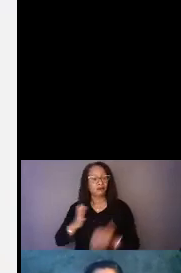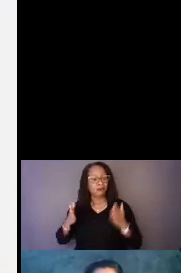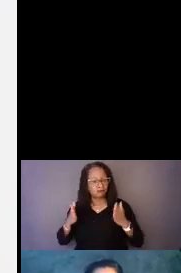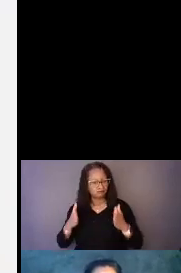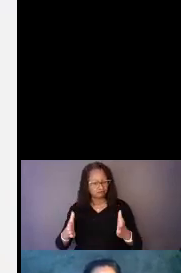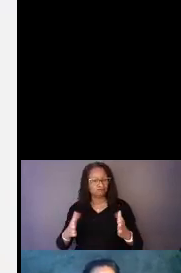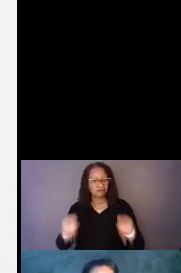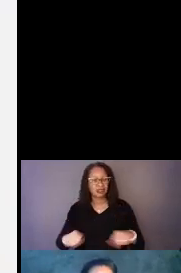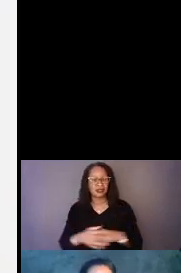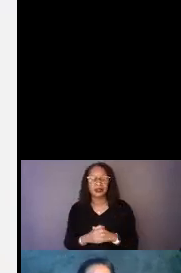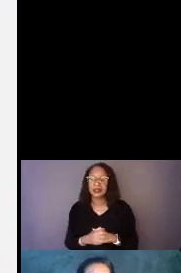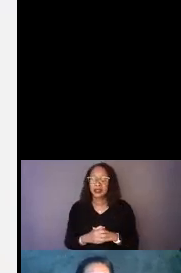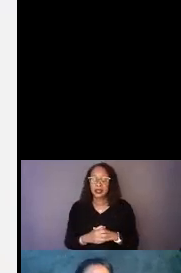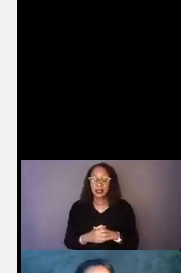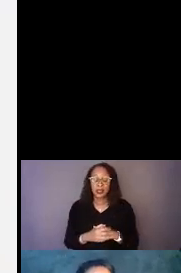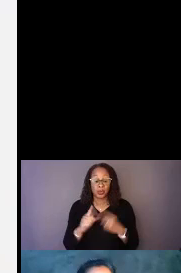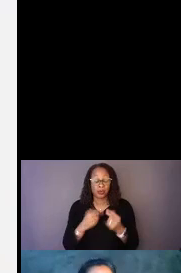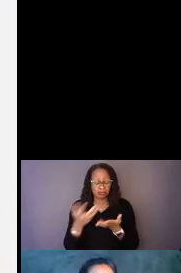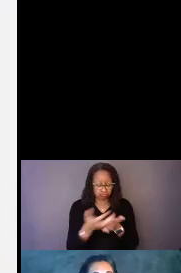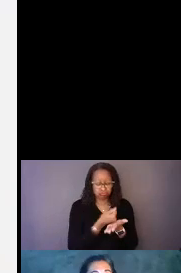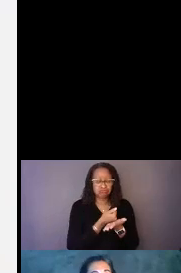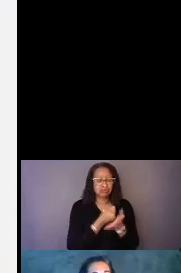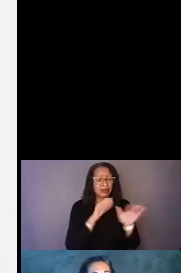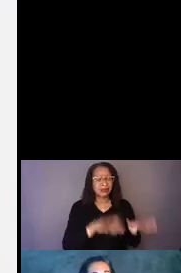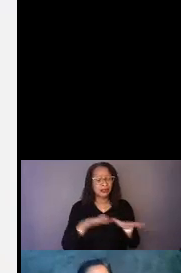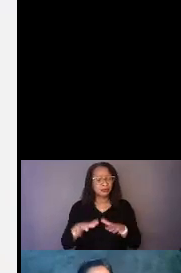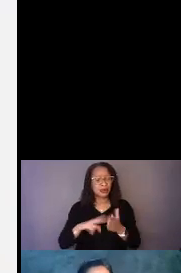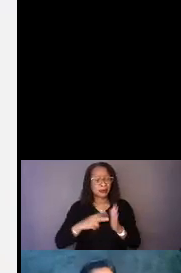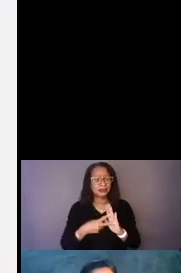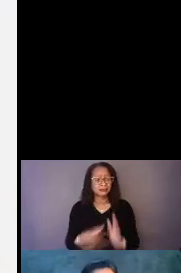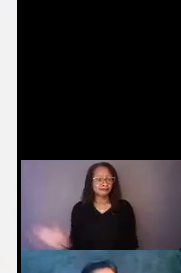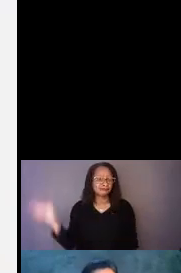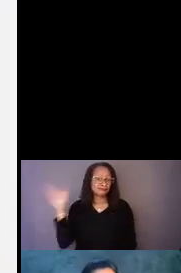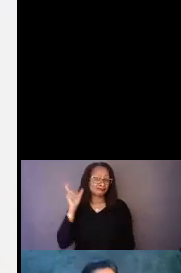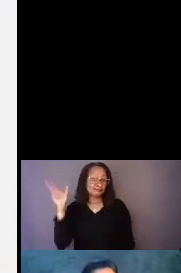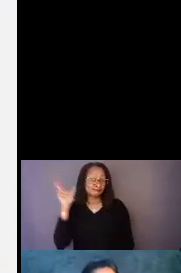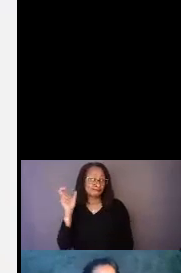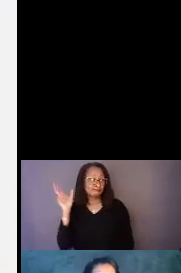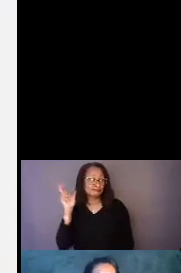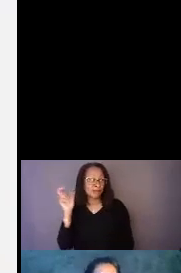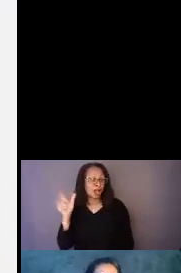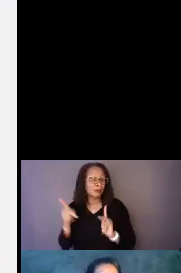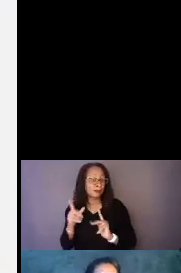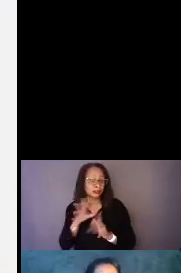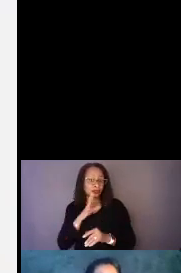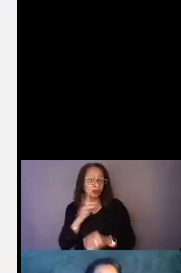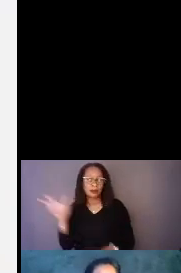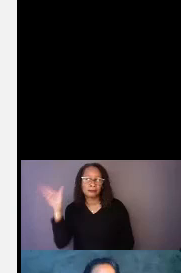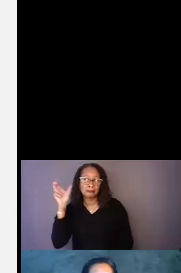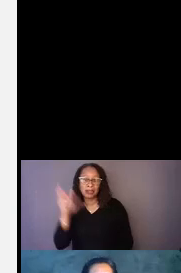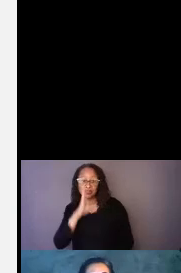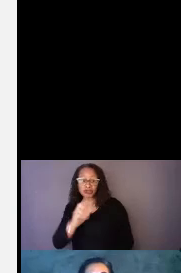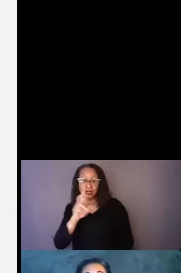And when we acquire information casually, what I mean is overheard in conversations and directly or indirectly.